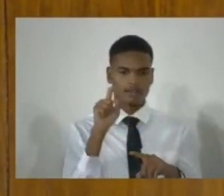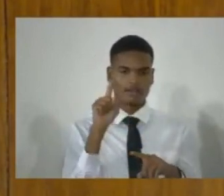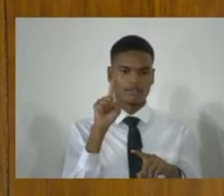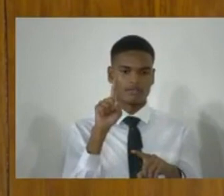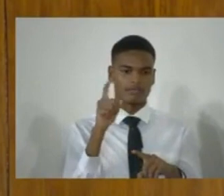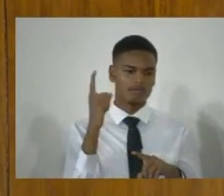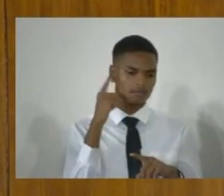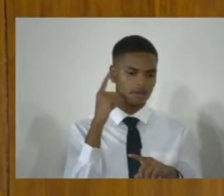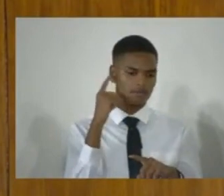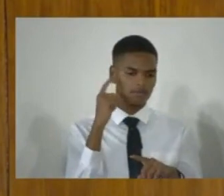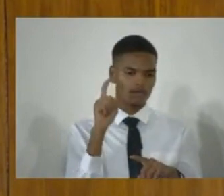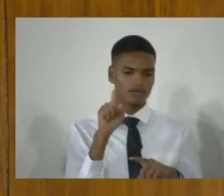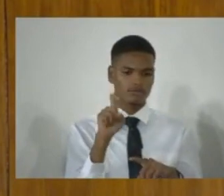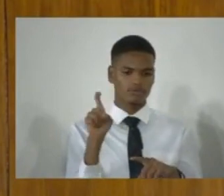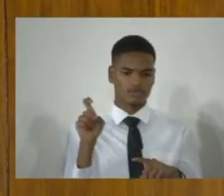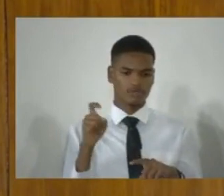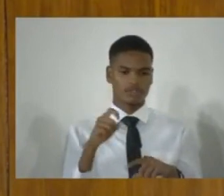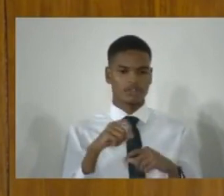mace.